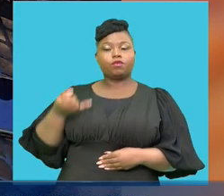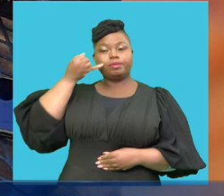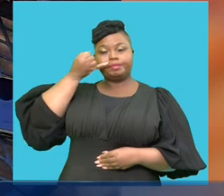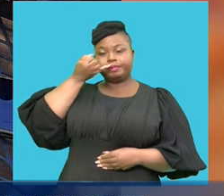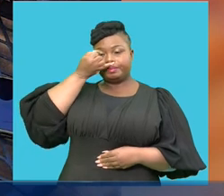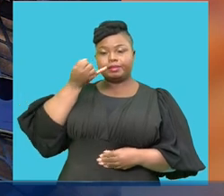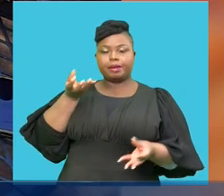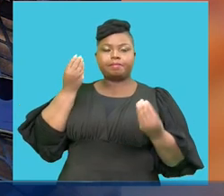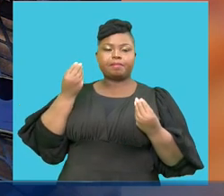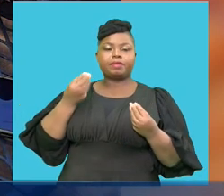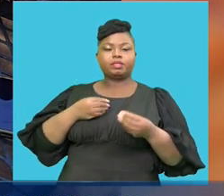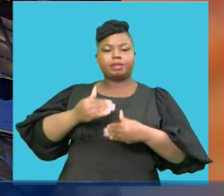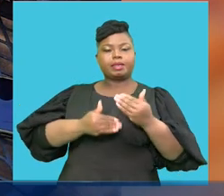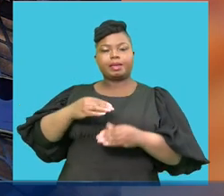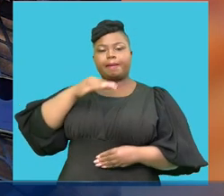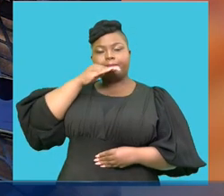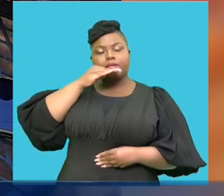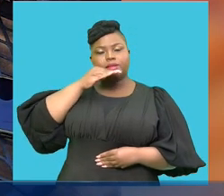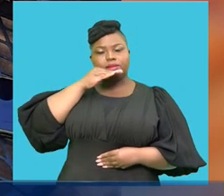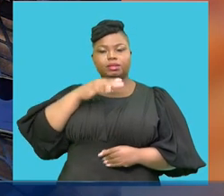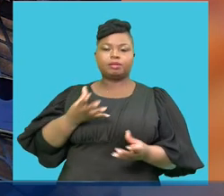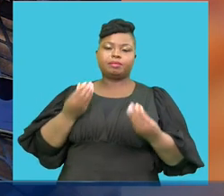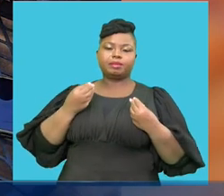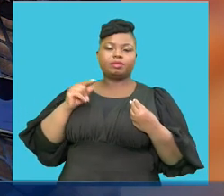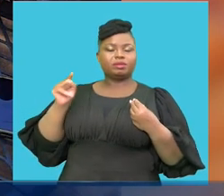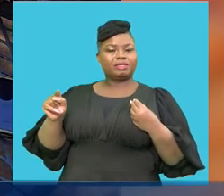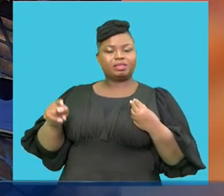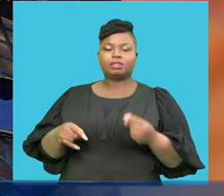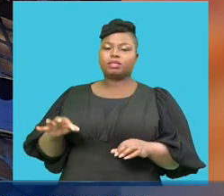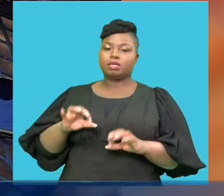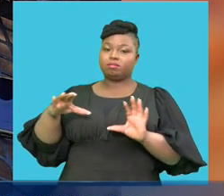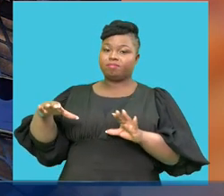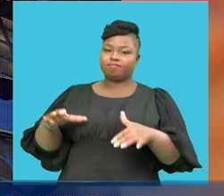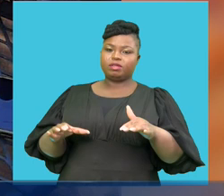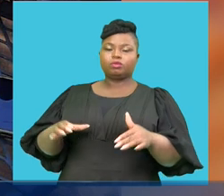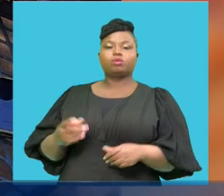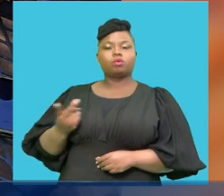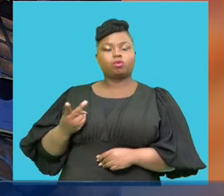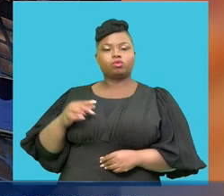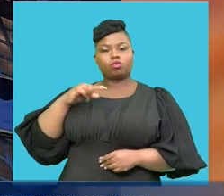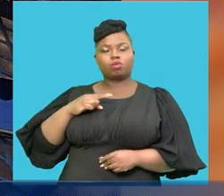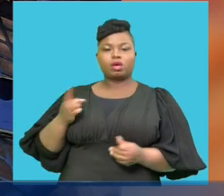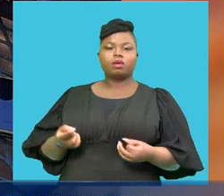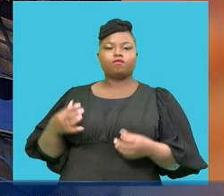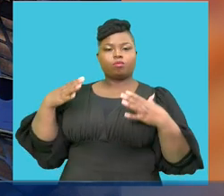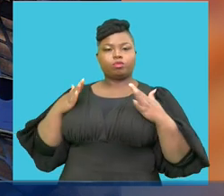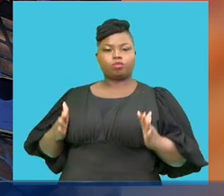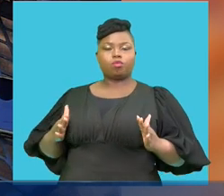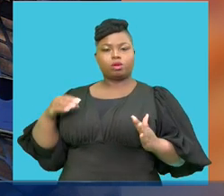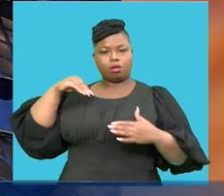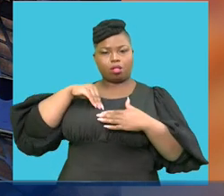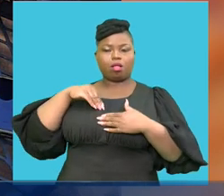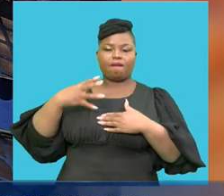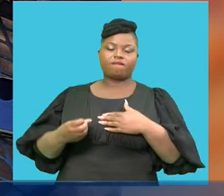discovered wrapped in plastic, leading police to believe that the consignment was strapped to his body. The National